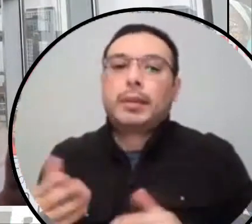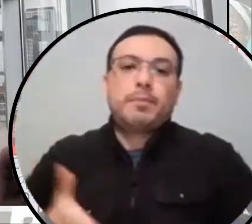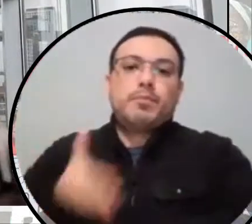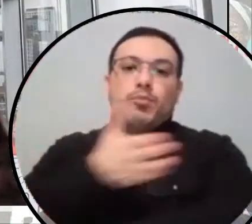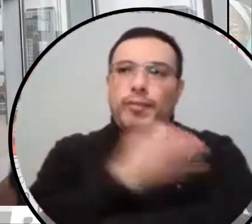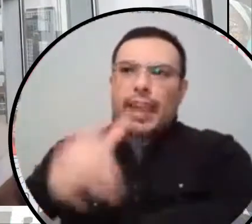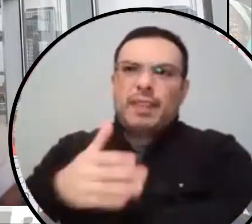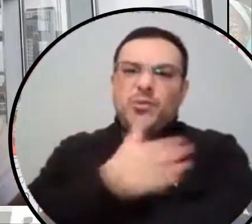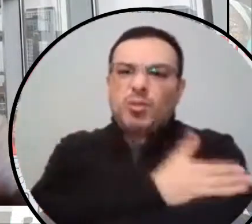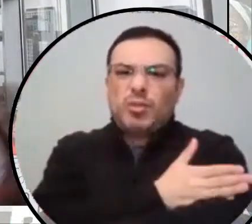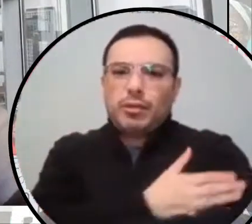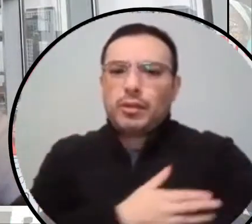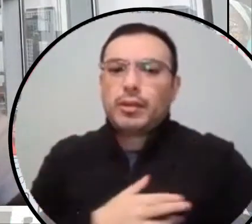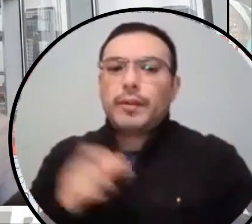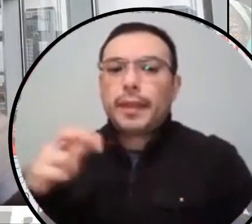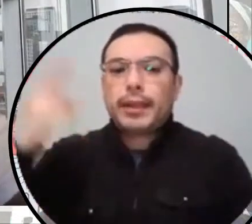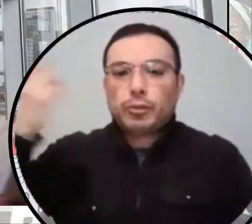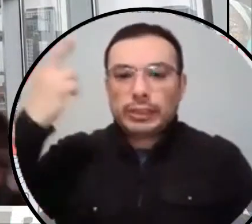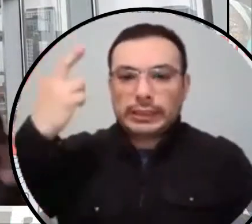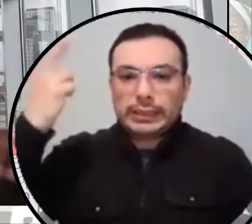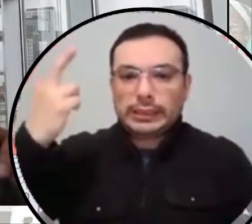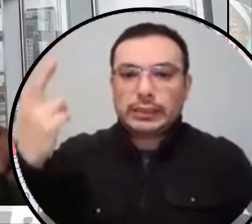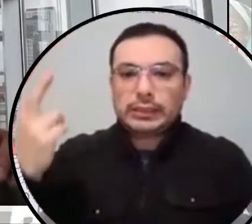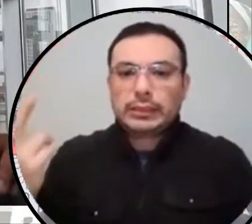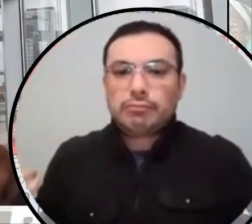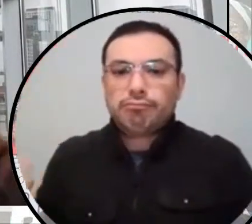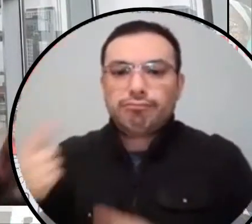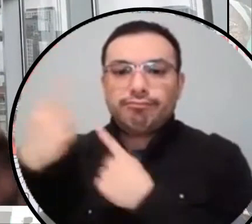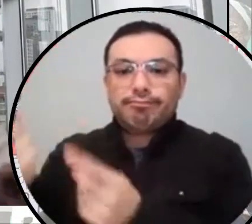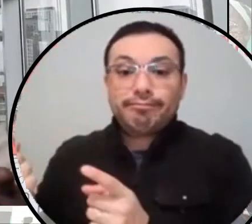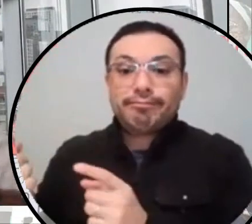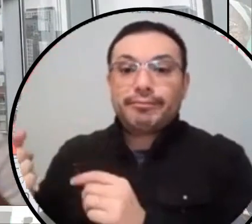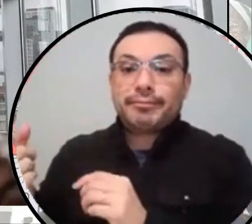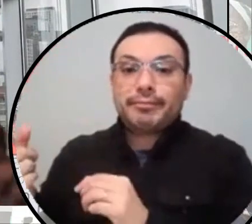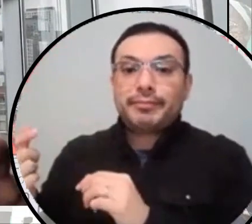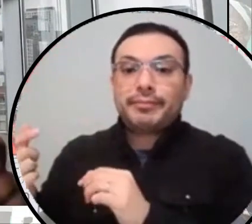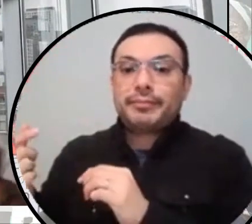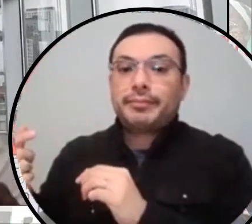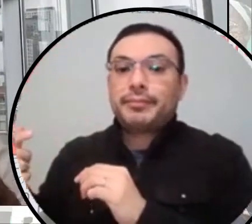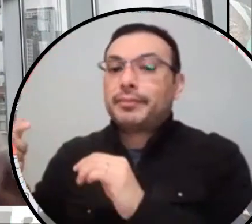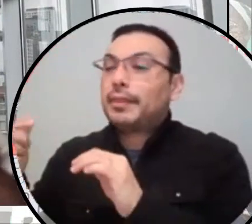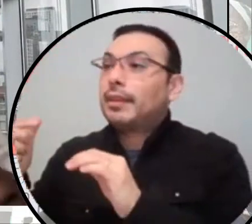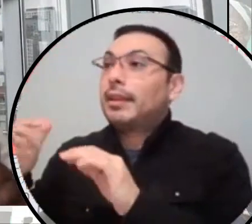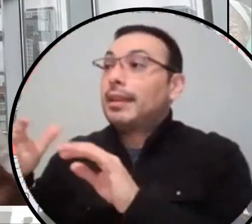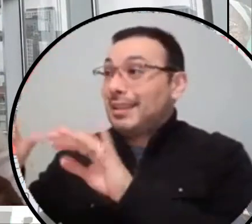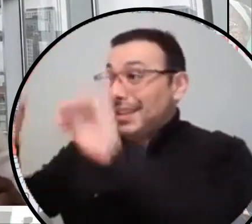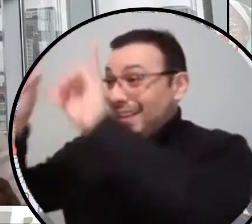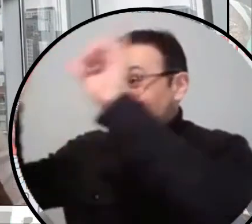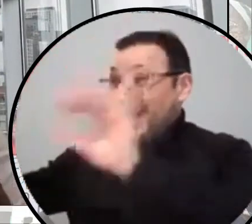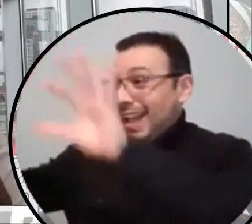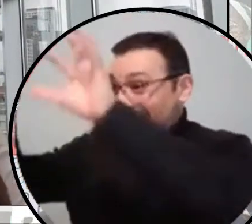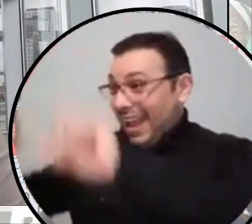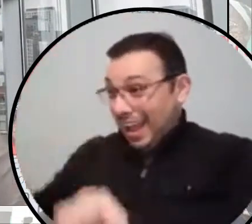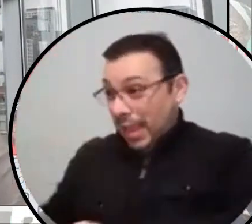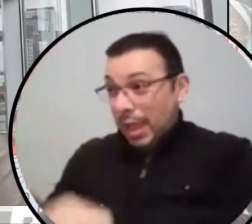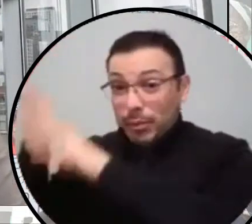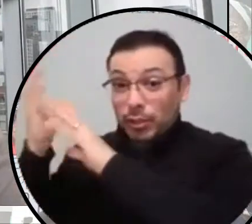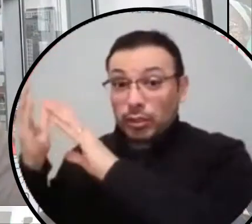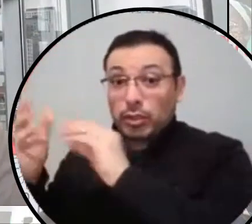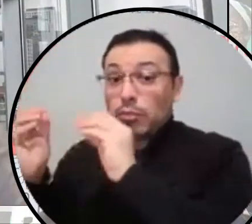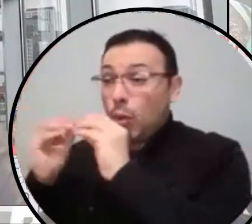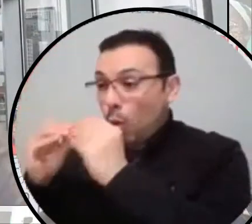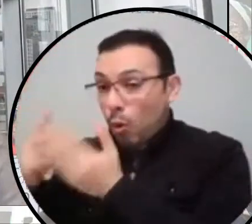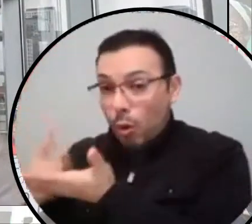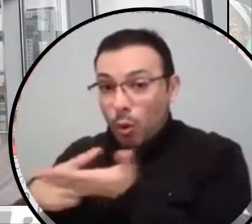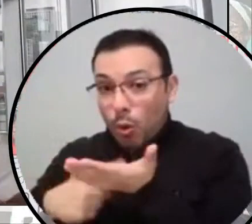that's one of the reasons that abolition is sort of taking off, right? That the, uh, news medias, these large news medias, no, no, no longer, people are no